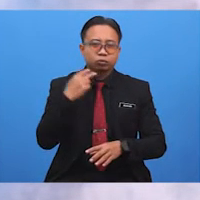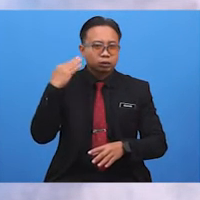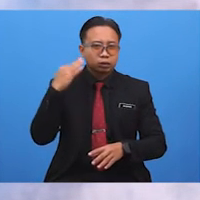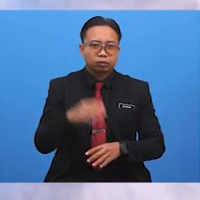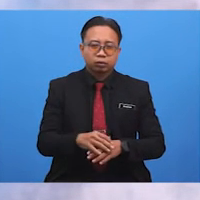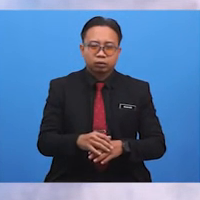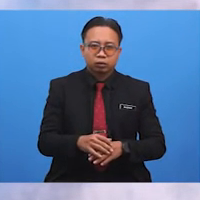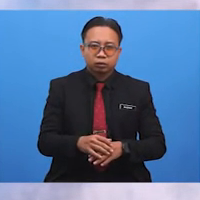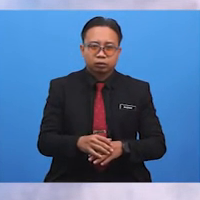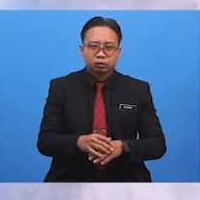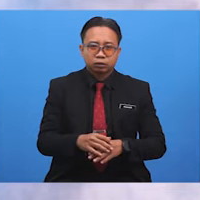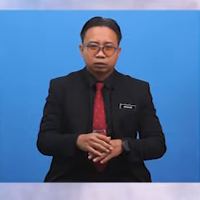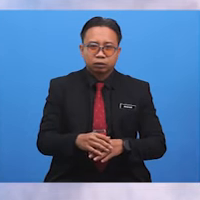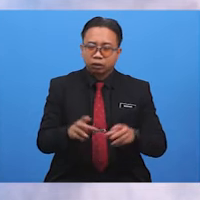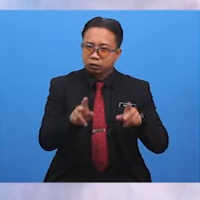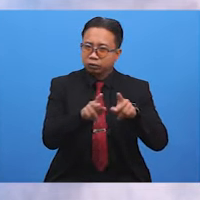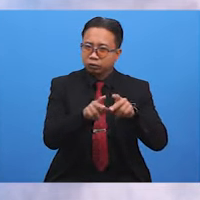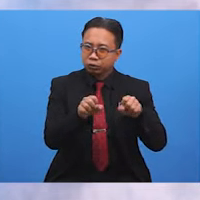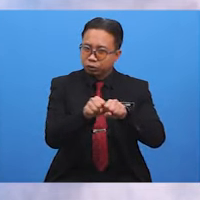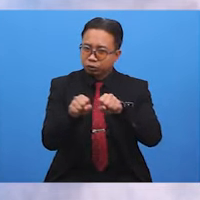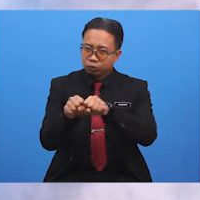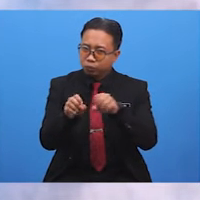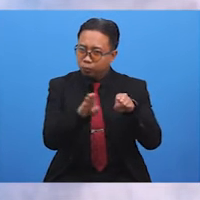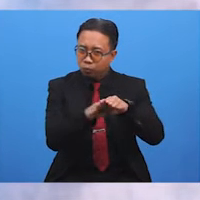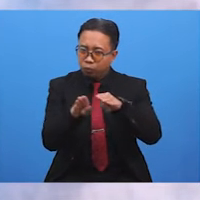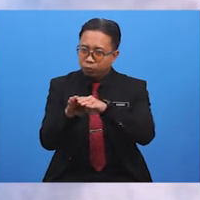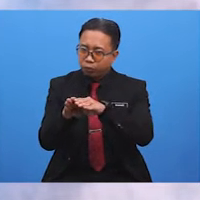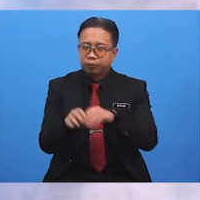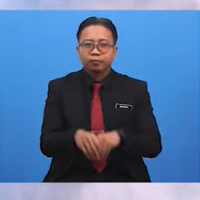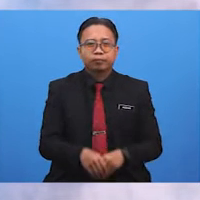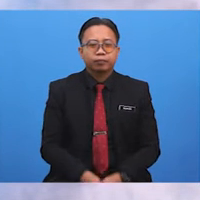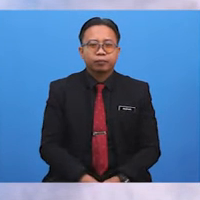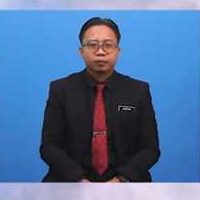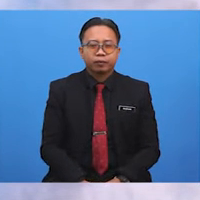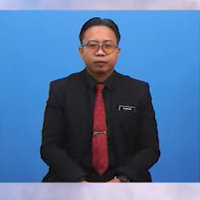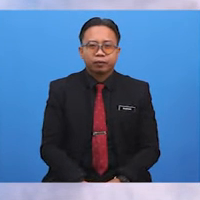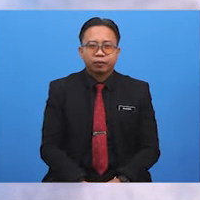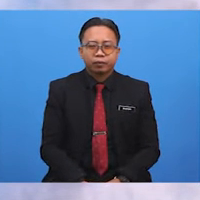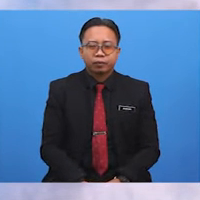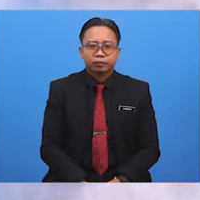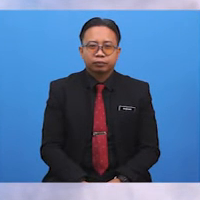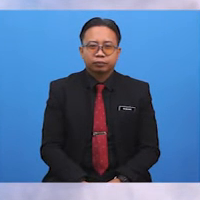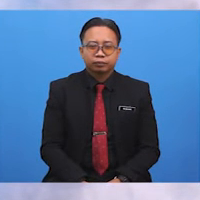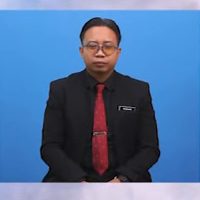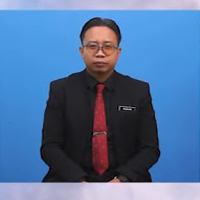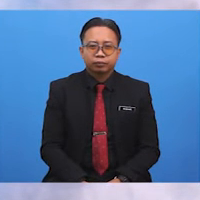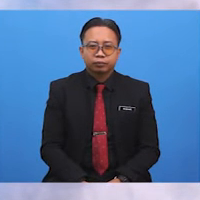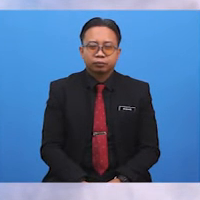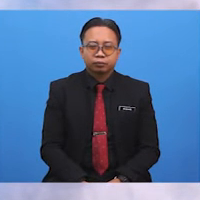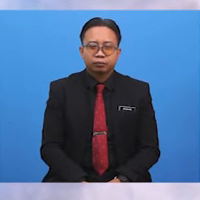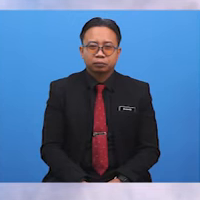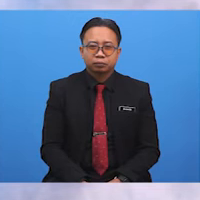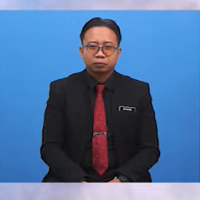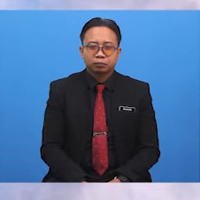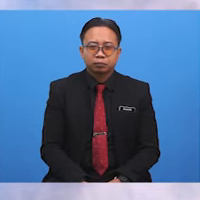say BOOT Say Q You use a long OO sound for both words Here are